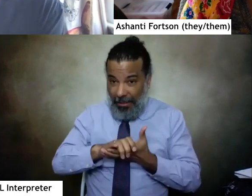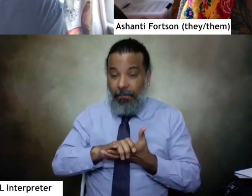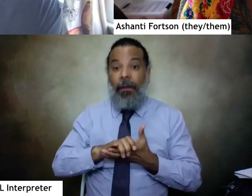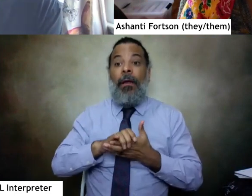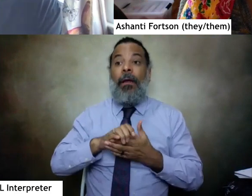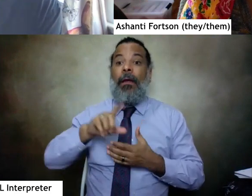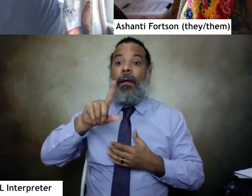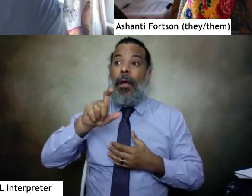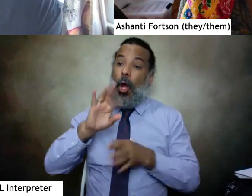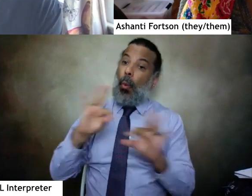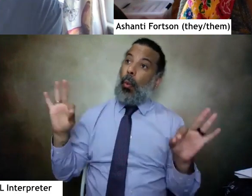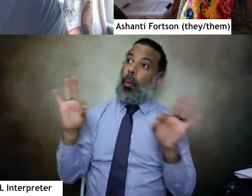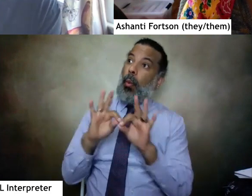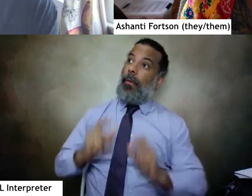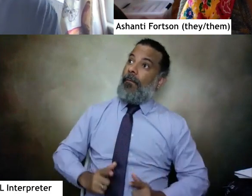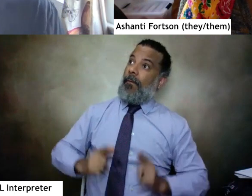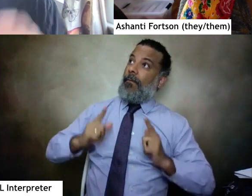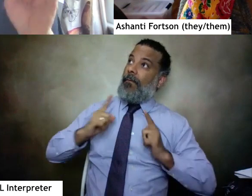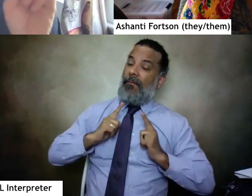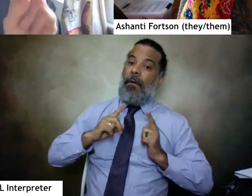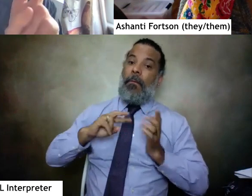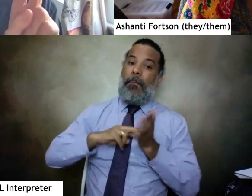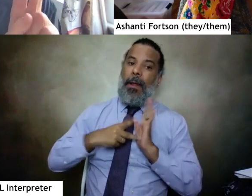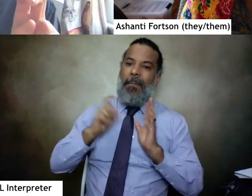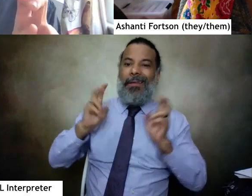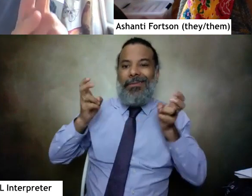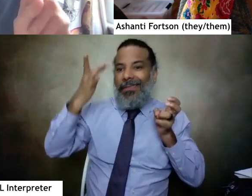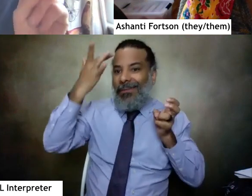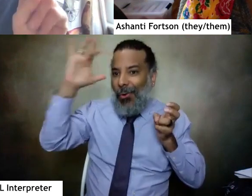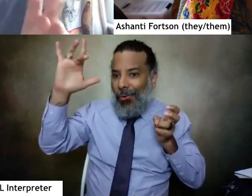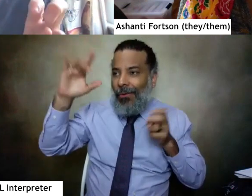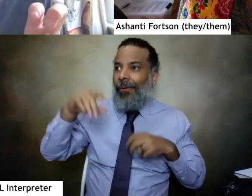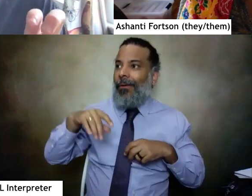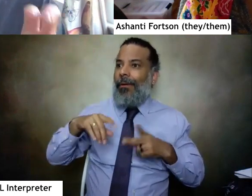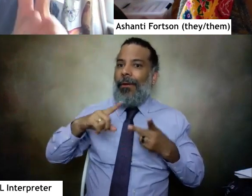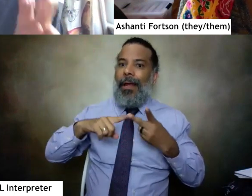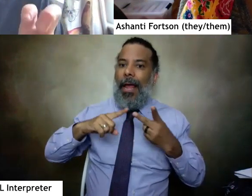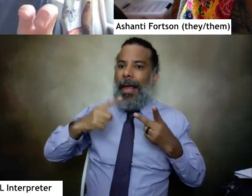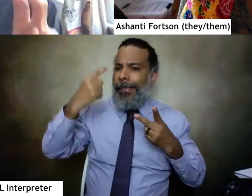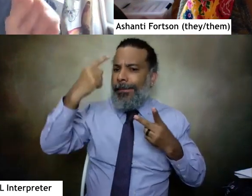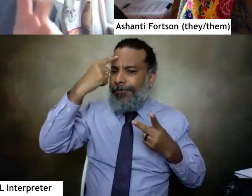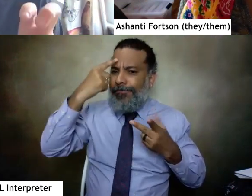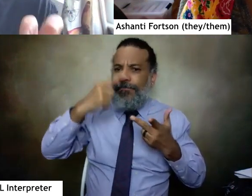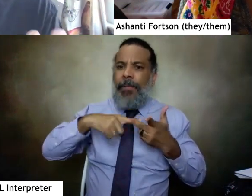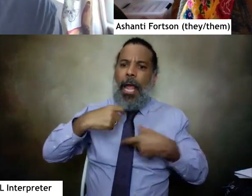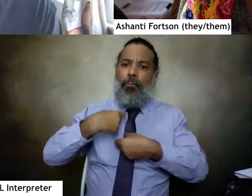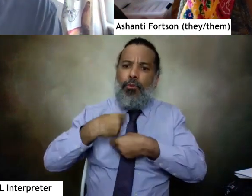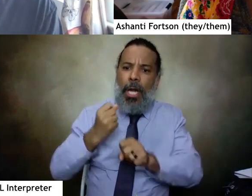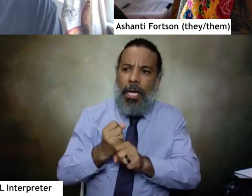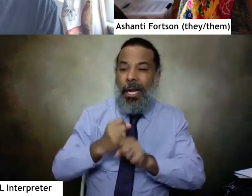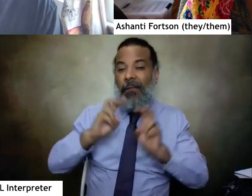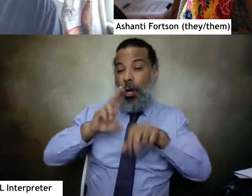order to be worthy of life, you must be smart and sane and productive and normal.